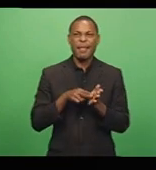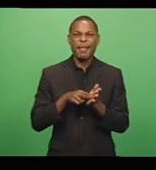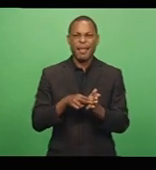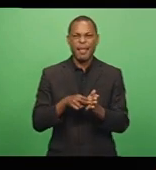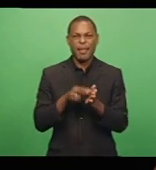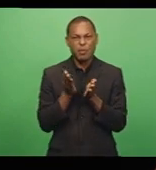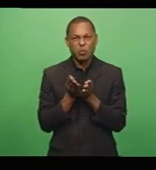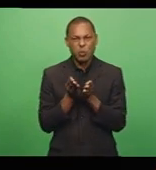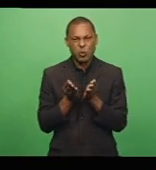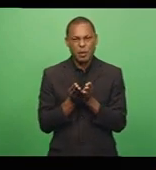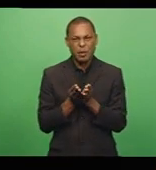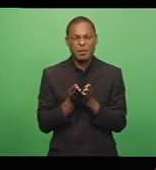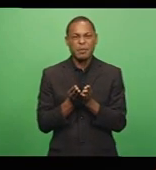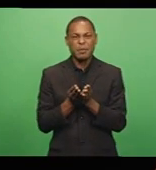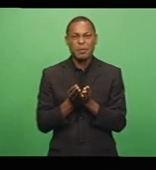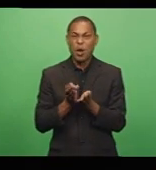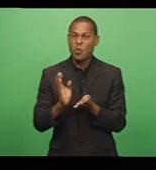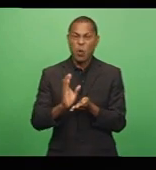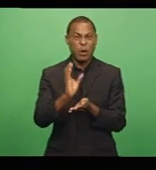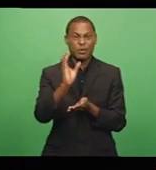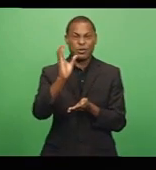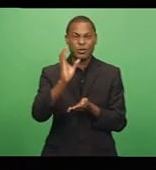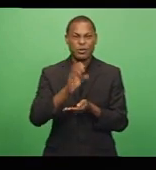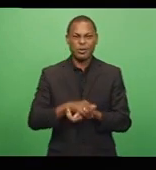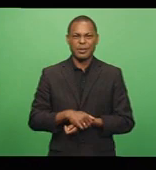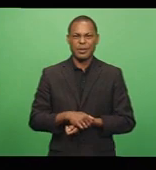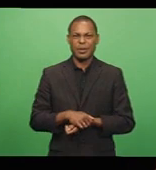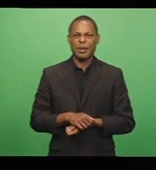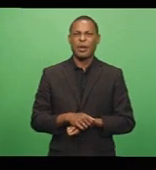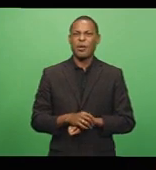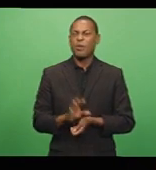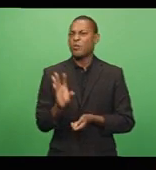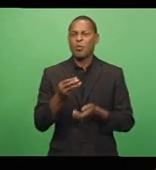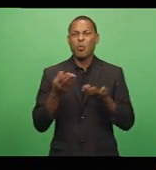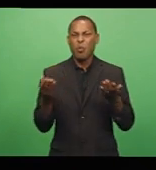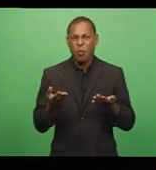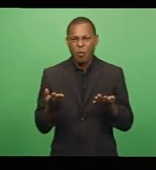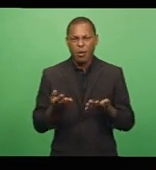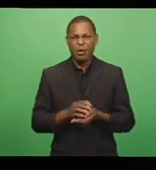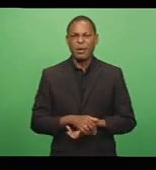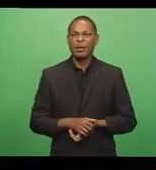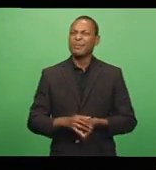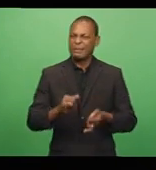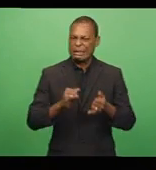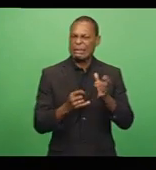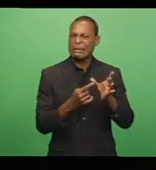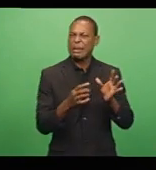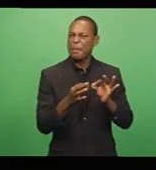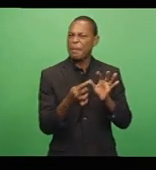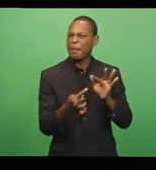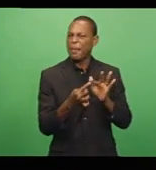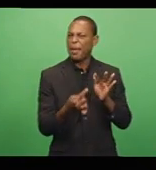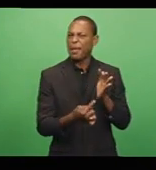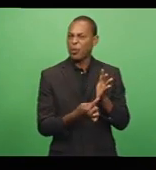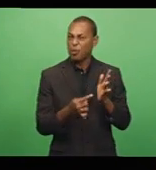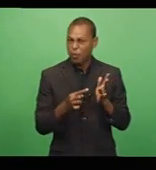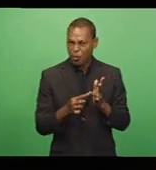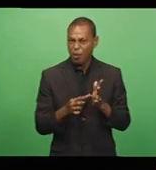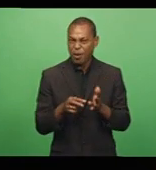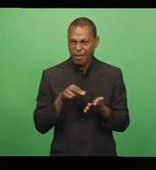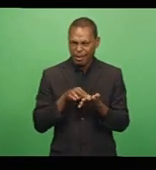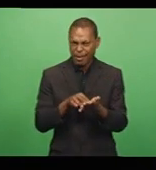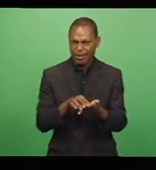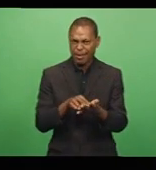College here and also was originally from Masi Masi in Sambetto. Faiz Ali was also,